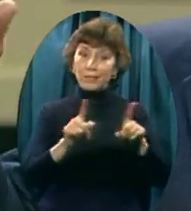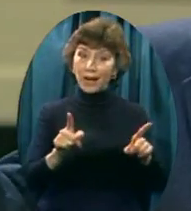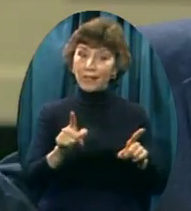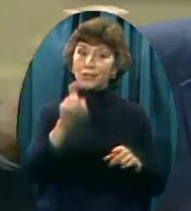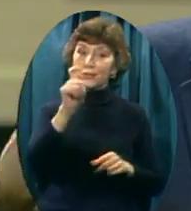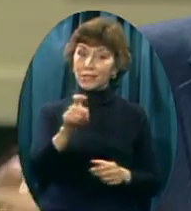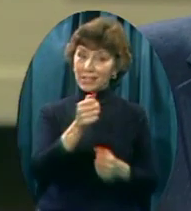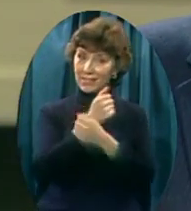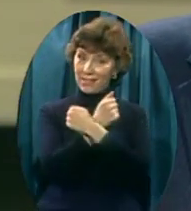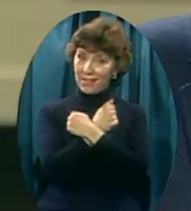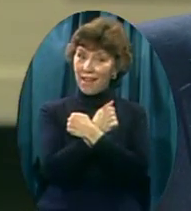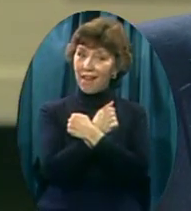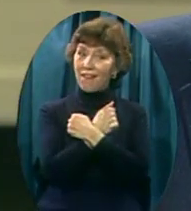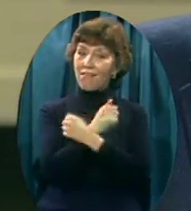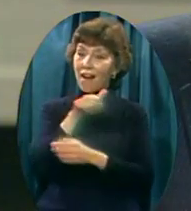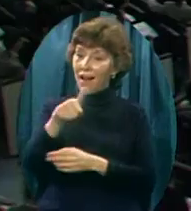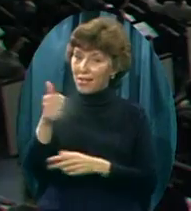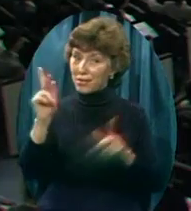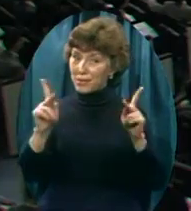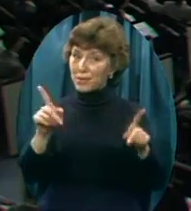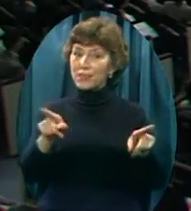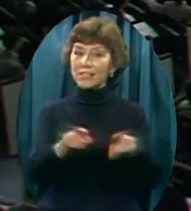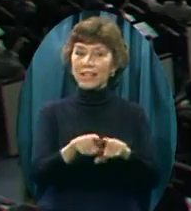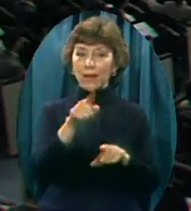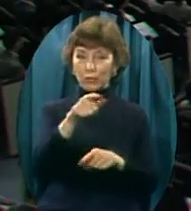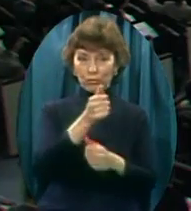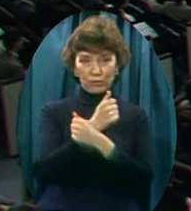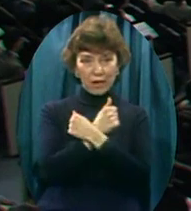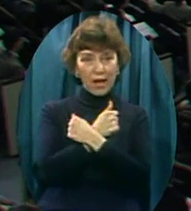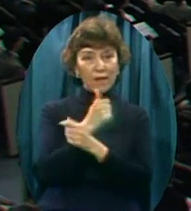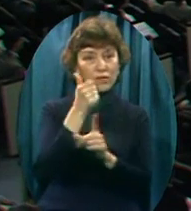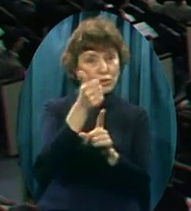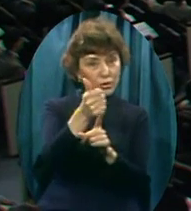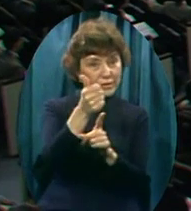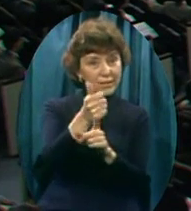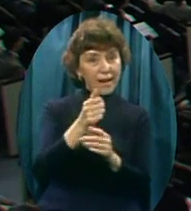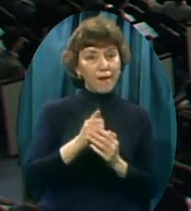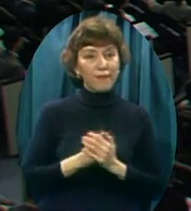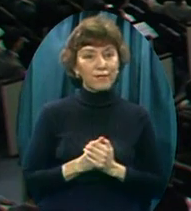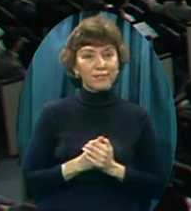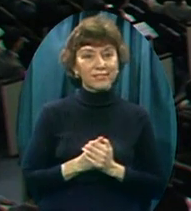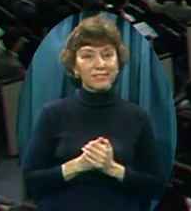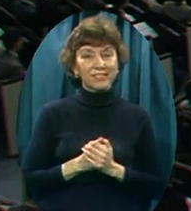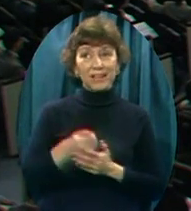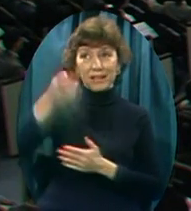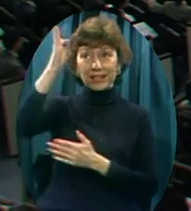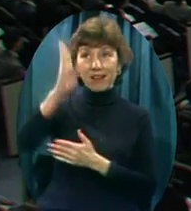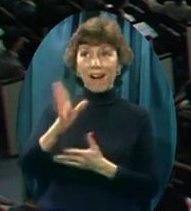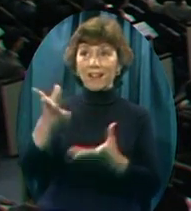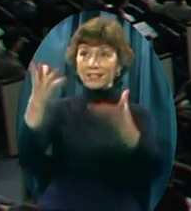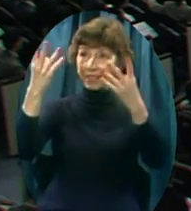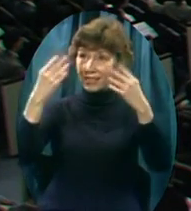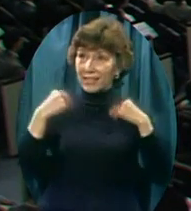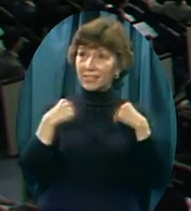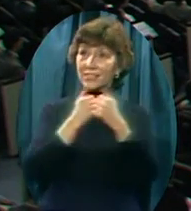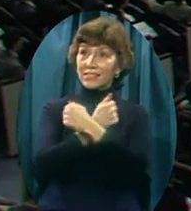love everyone else Just as you love yourself With the love that God Has put in you For him and for others And yourself